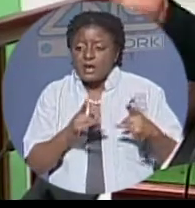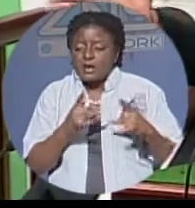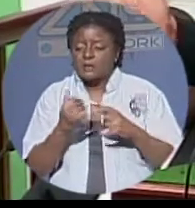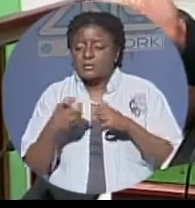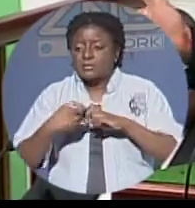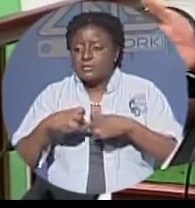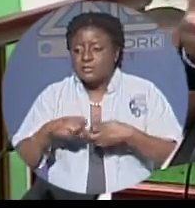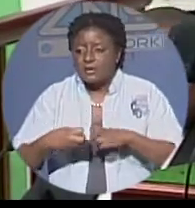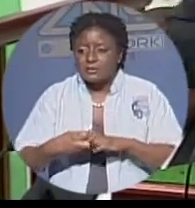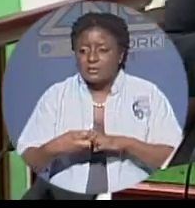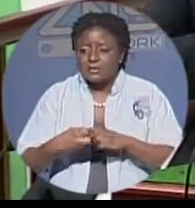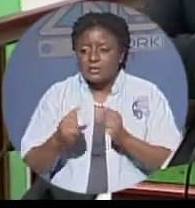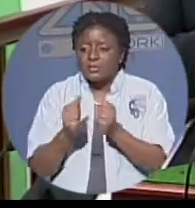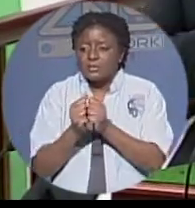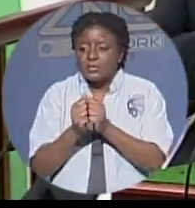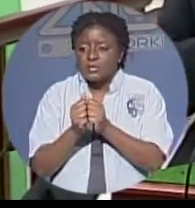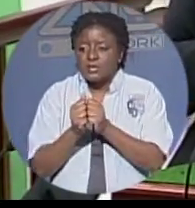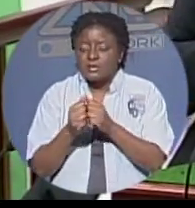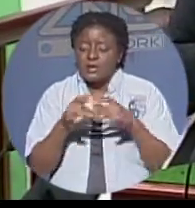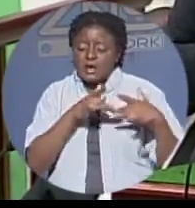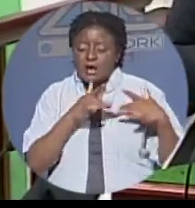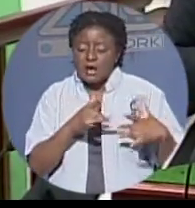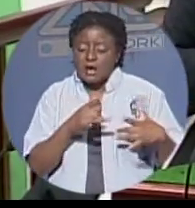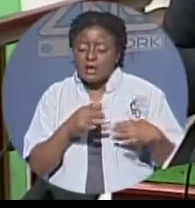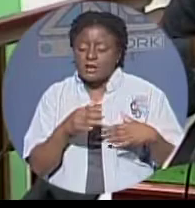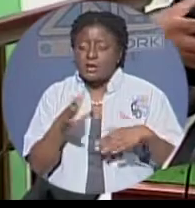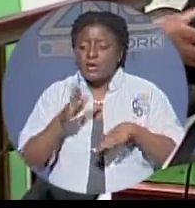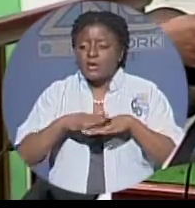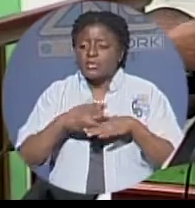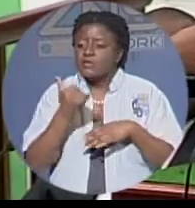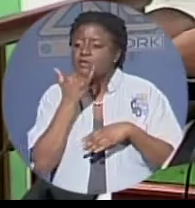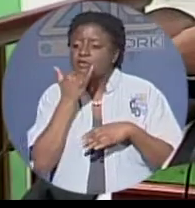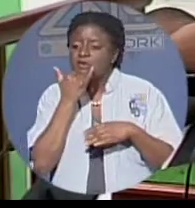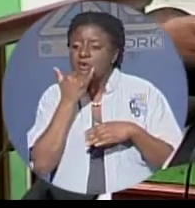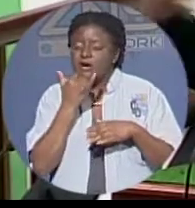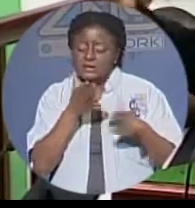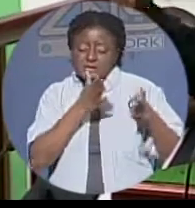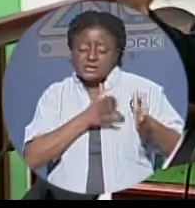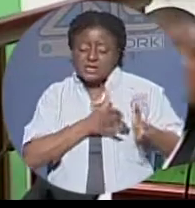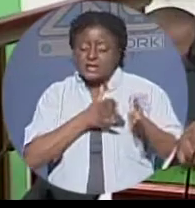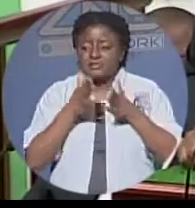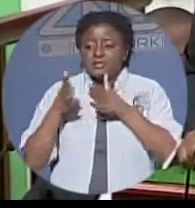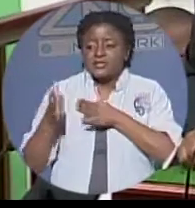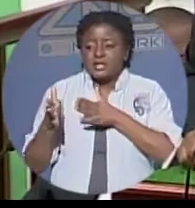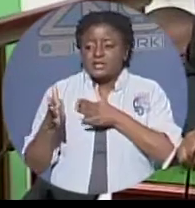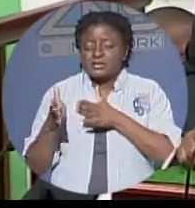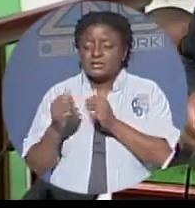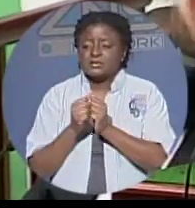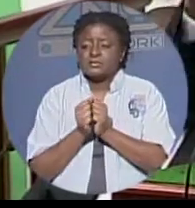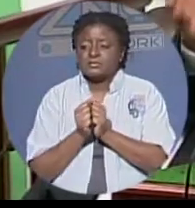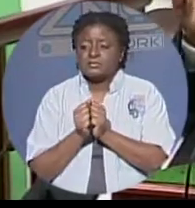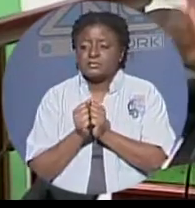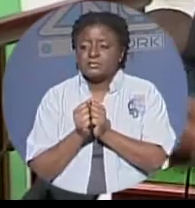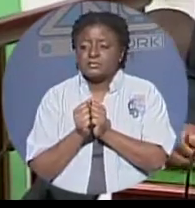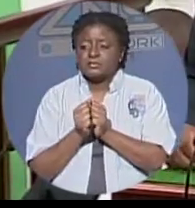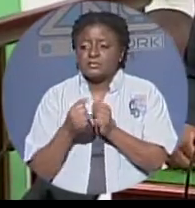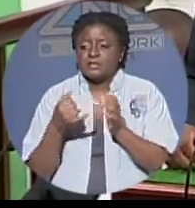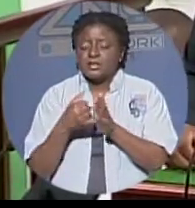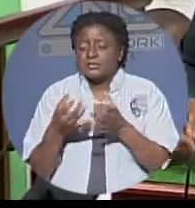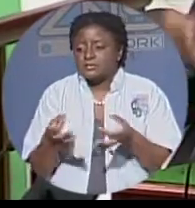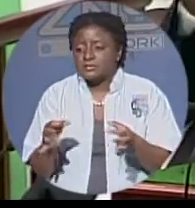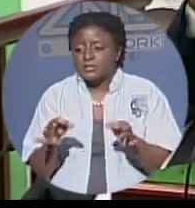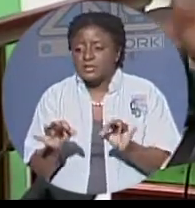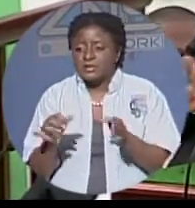with heart not on the right left side of the chest as it is today but on the right side with gross abnormality it's essential mr